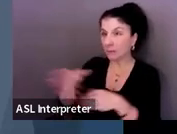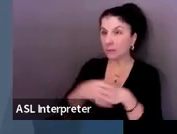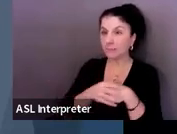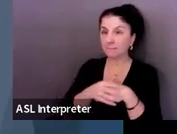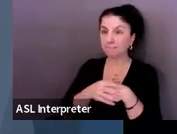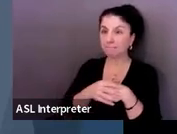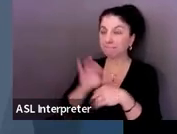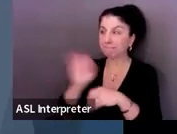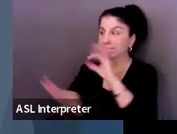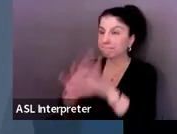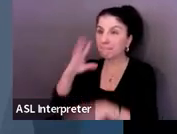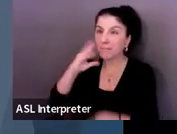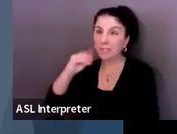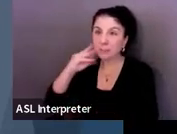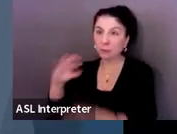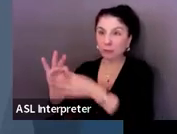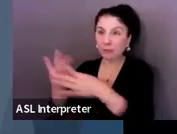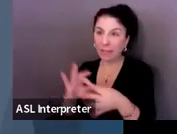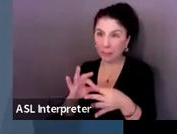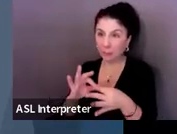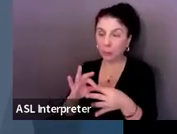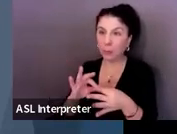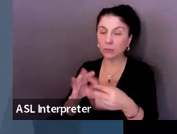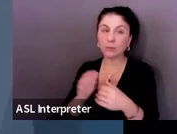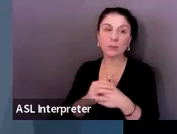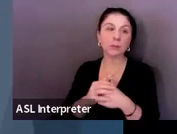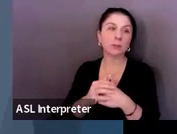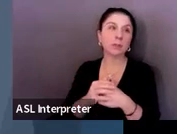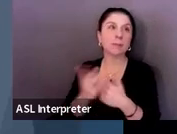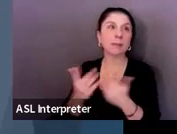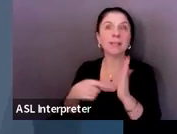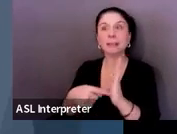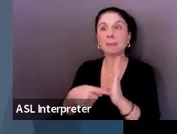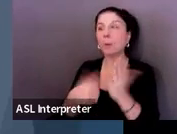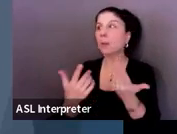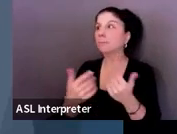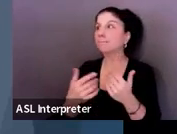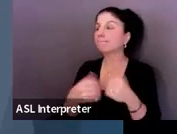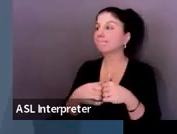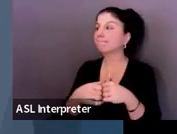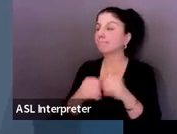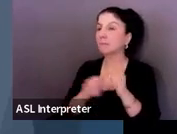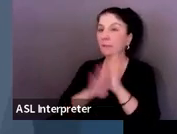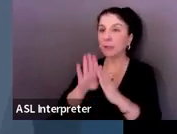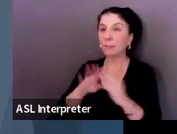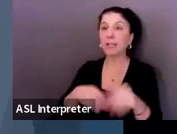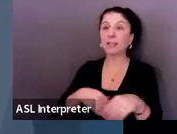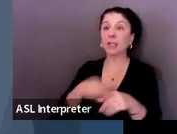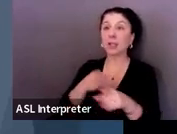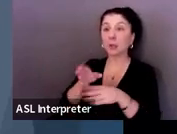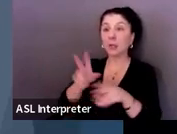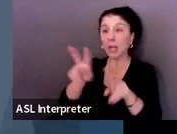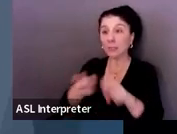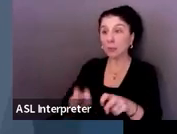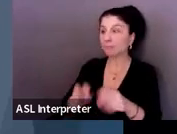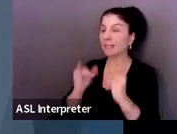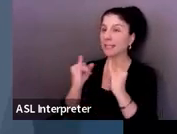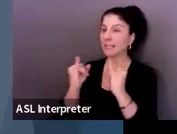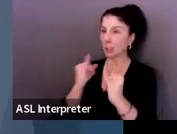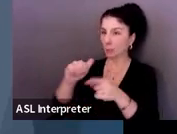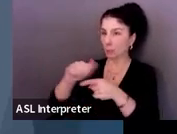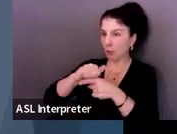experiences that are relatable. So they could work on developing their career exploration skills like interview practice,